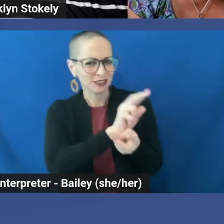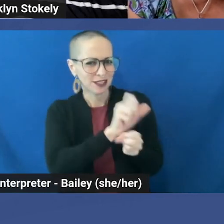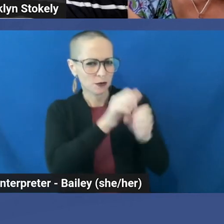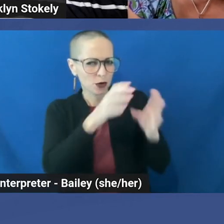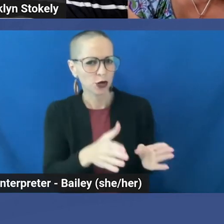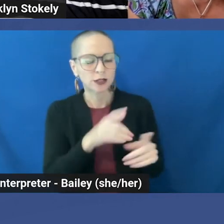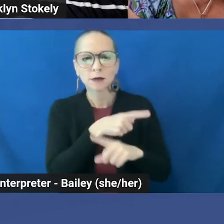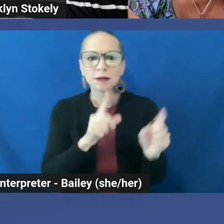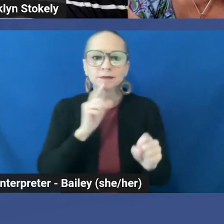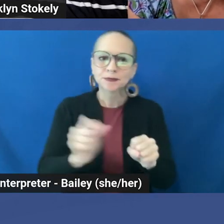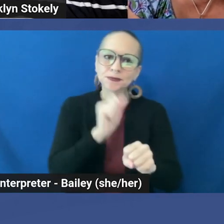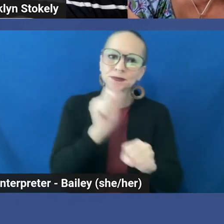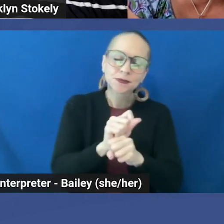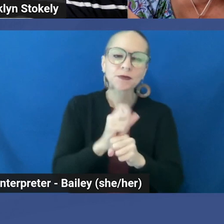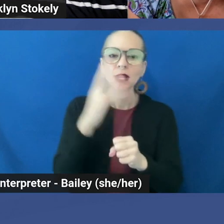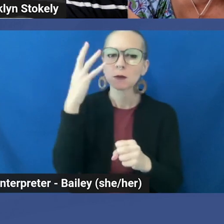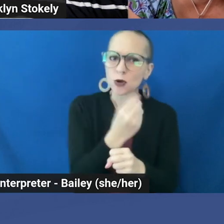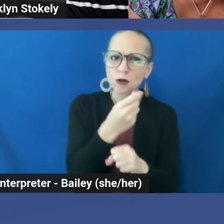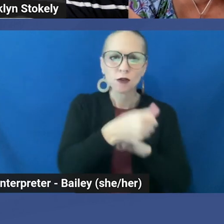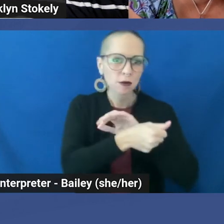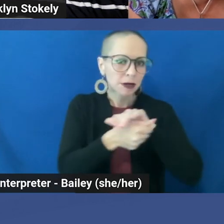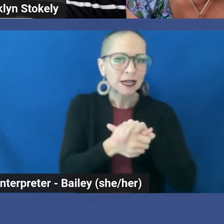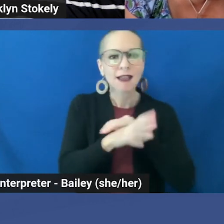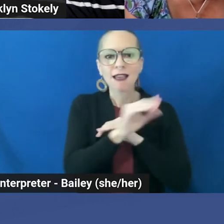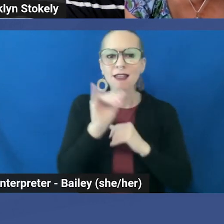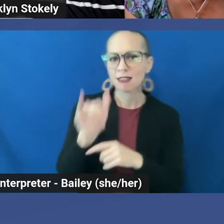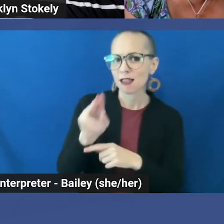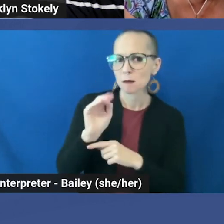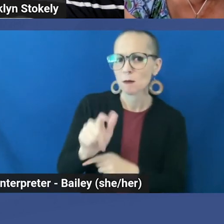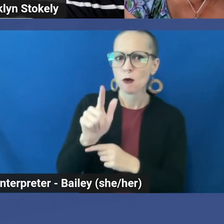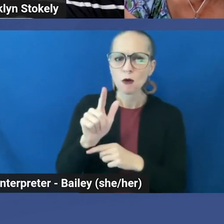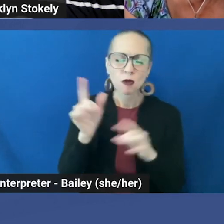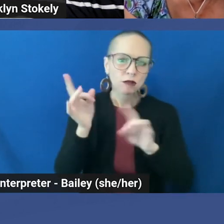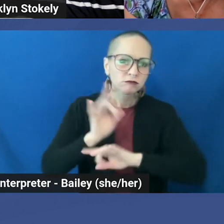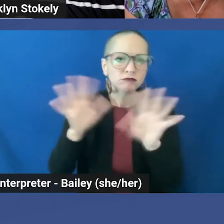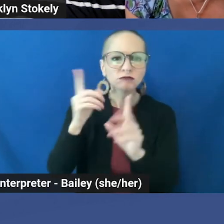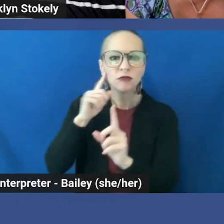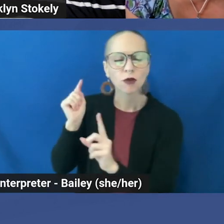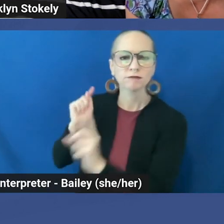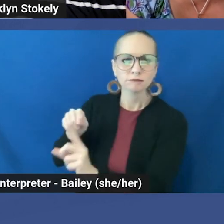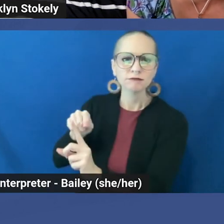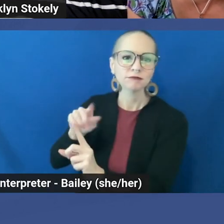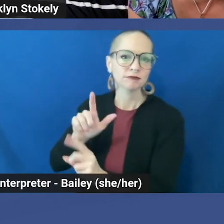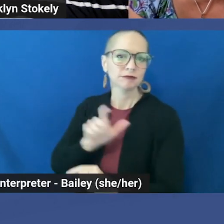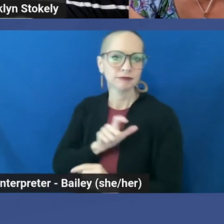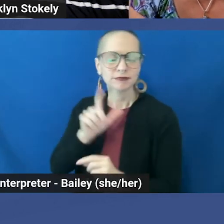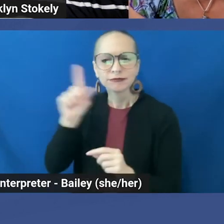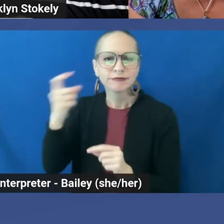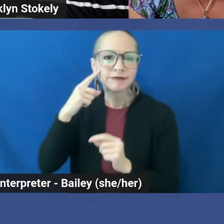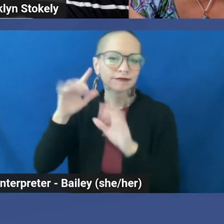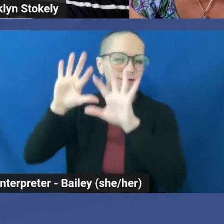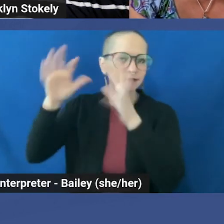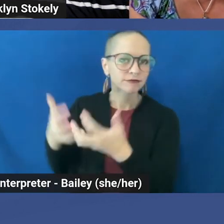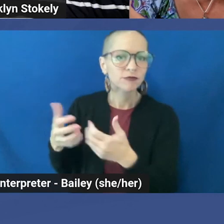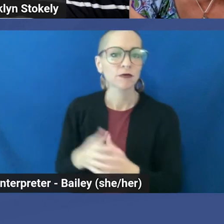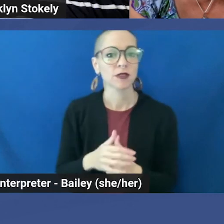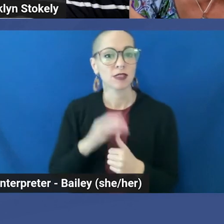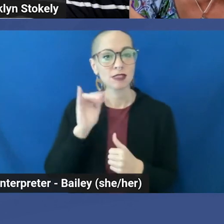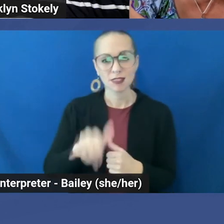beneath it, and the actual moral corruption of the authorities. The raw, textured